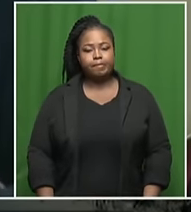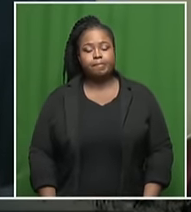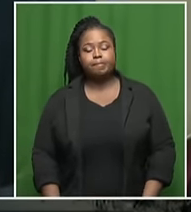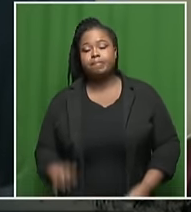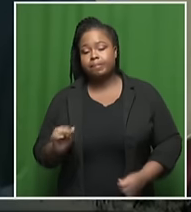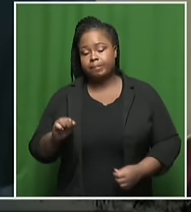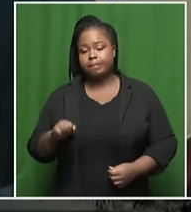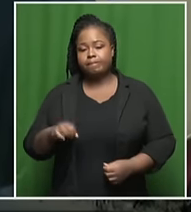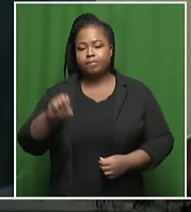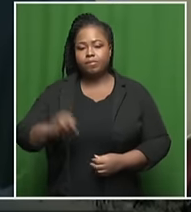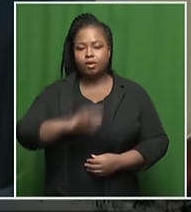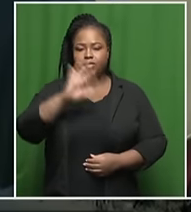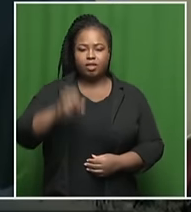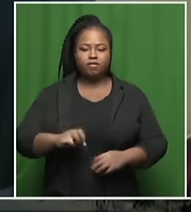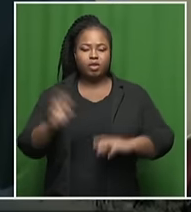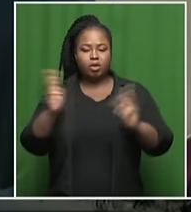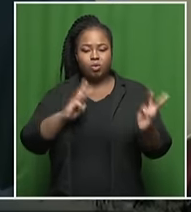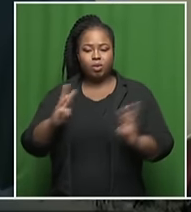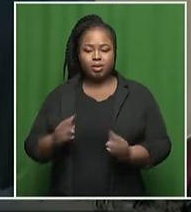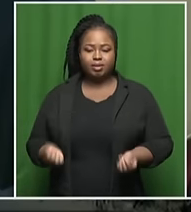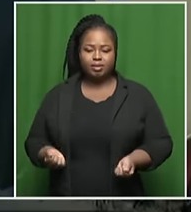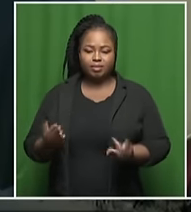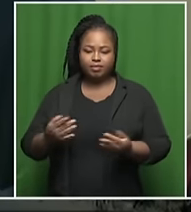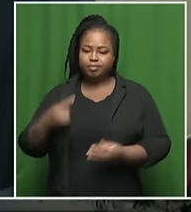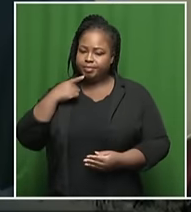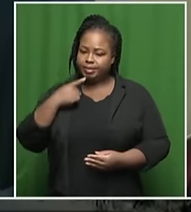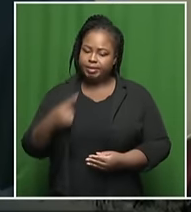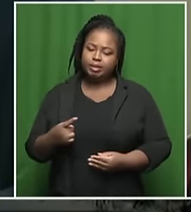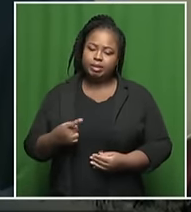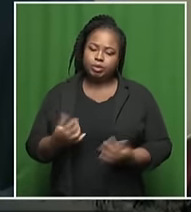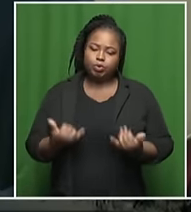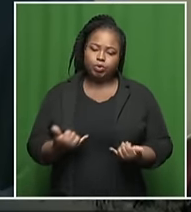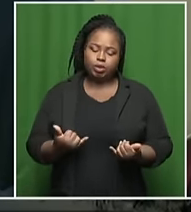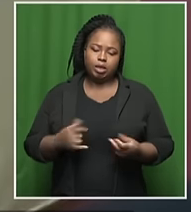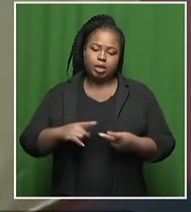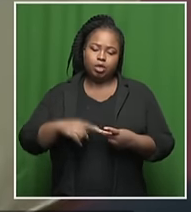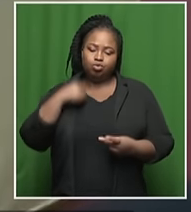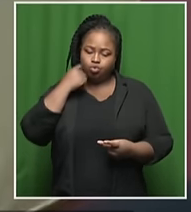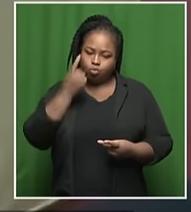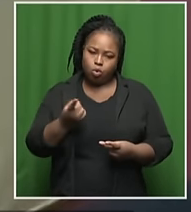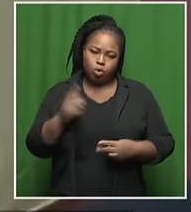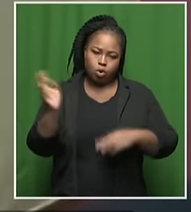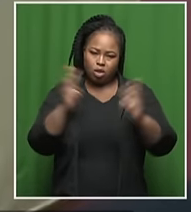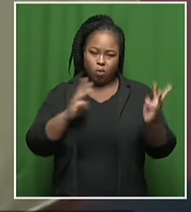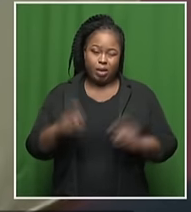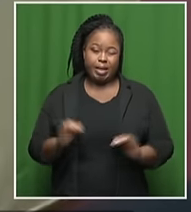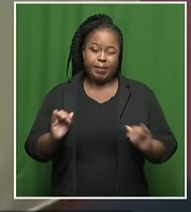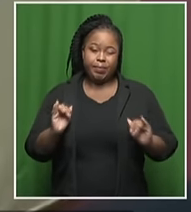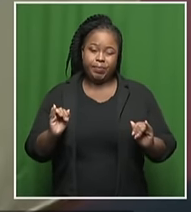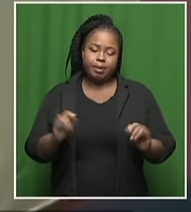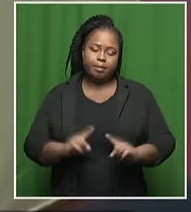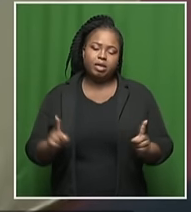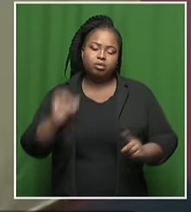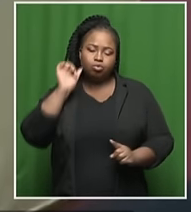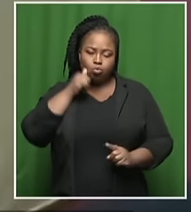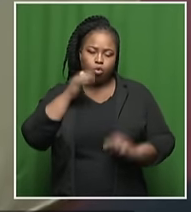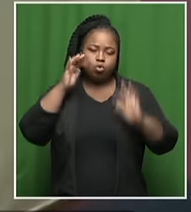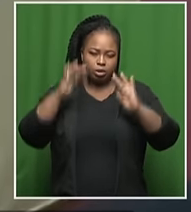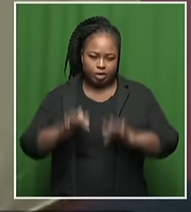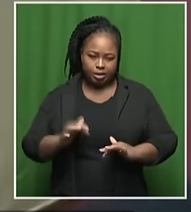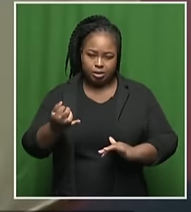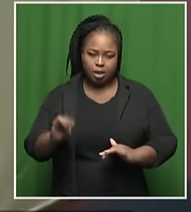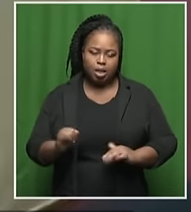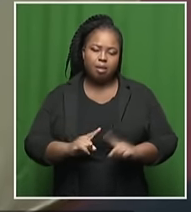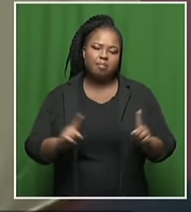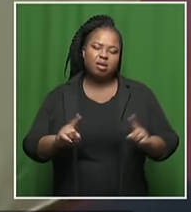Yes, South African Weather Services have indicated to us that it's going to be today and tomorrow. The weather will, although we'll still have a lot of rain tomorrow, they are seeing